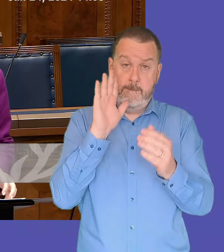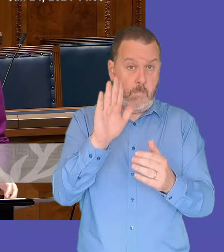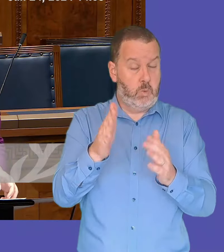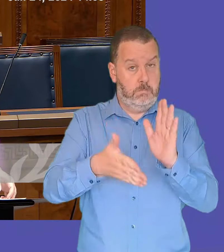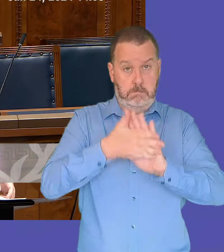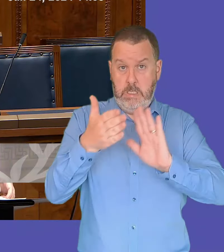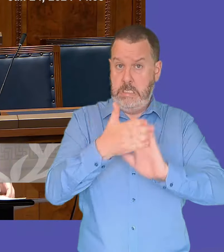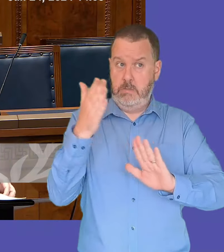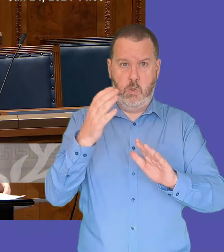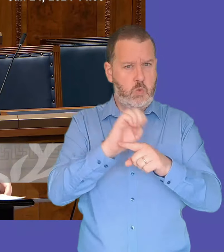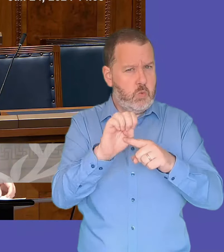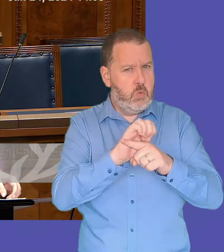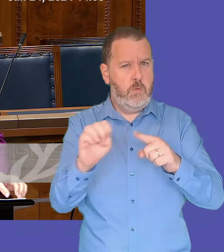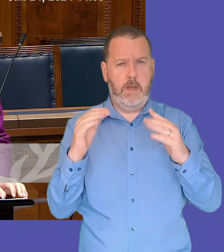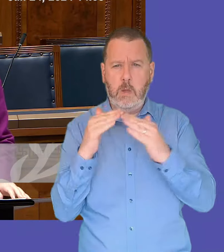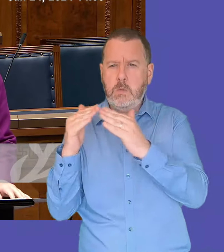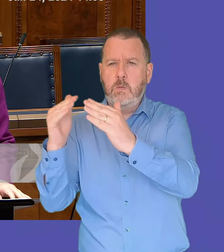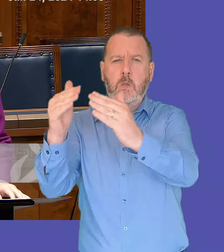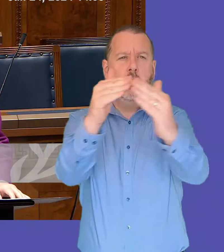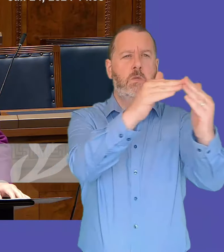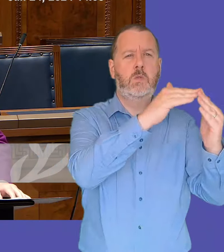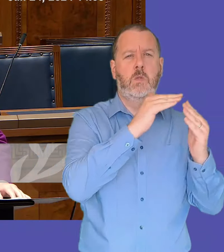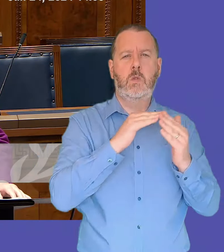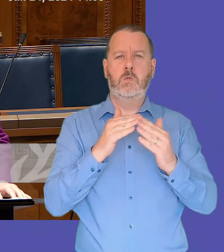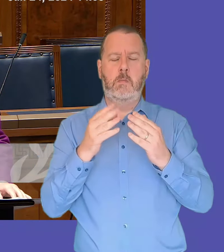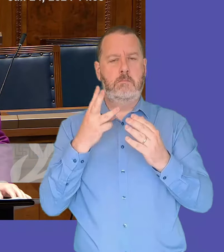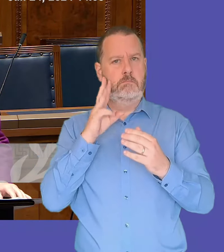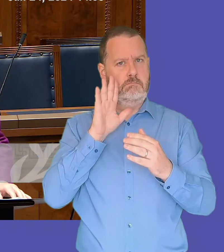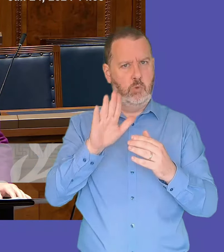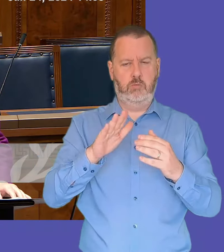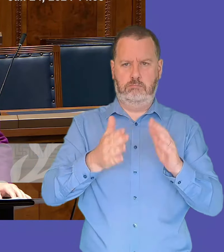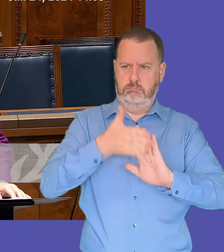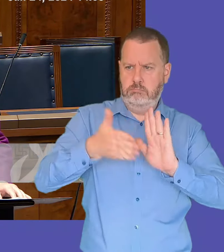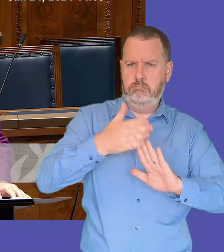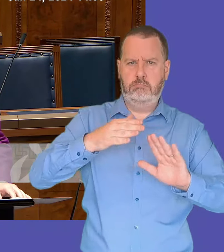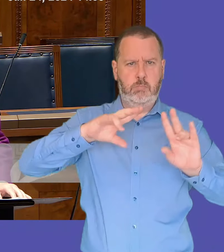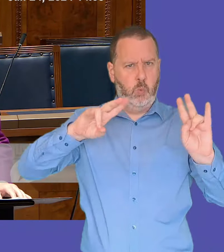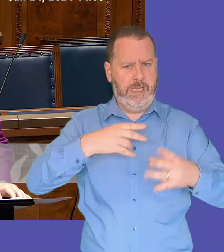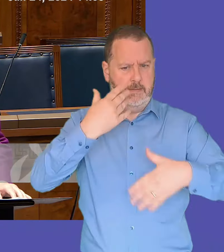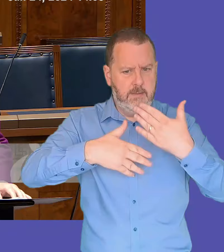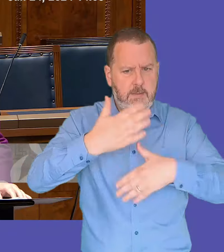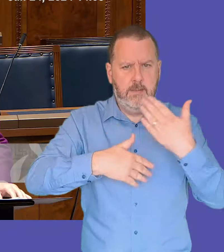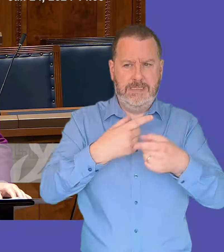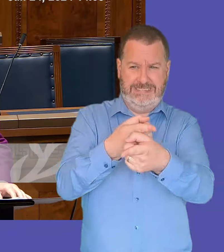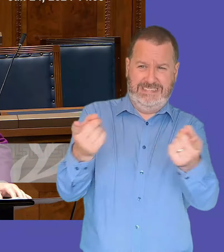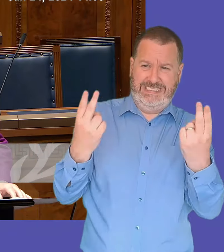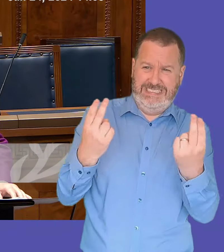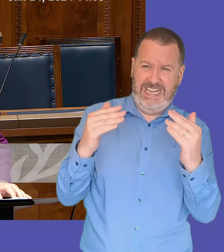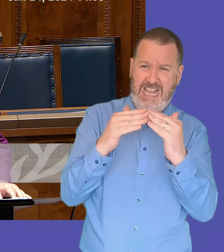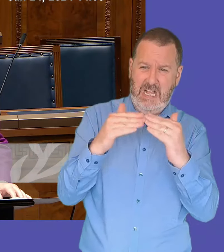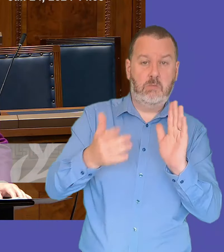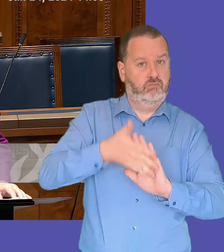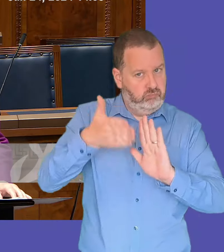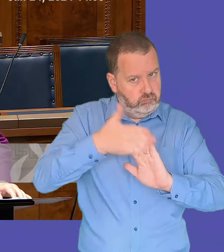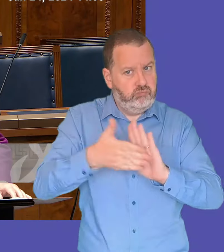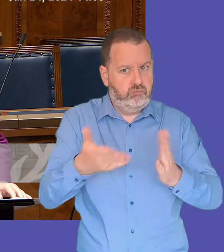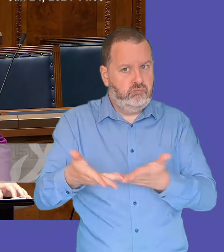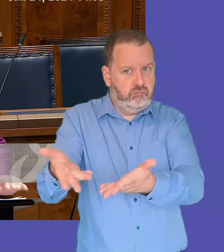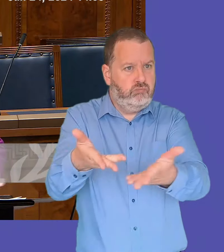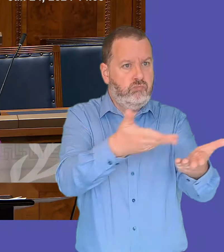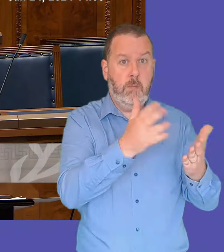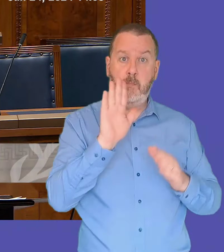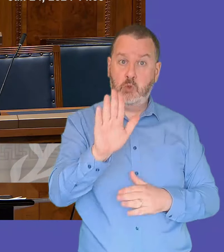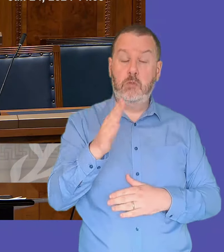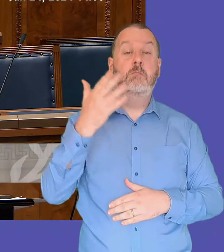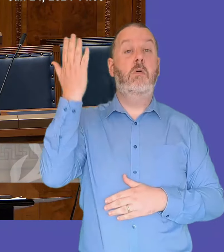and have ambition to build at a scale and speed that addresses our housing situation so i'm absolutely wedded to what is